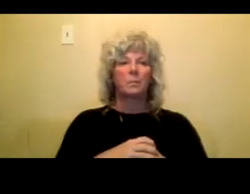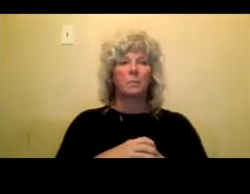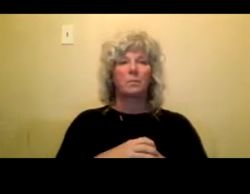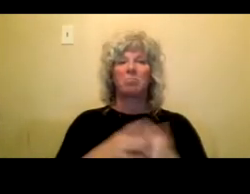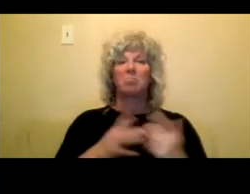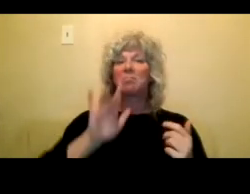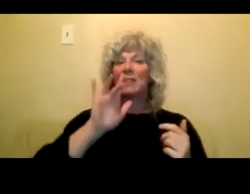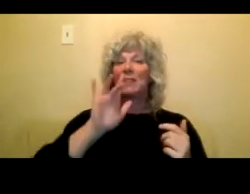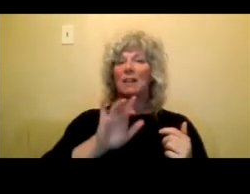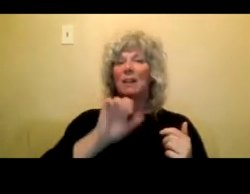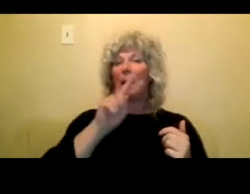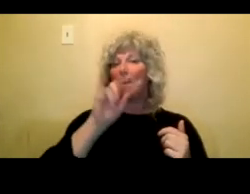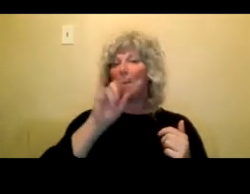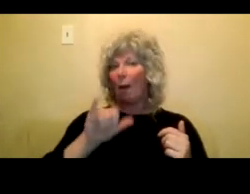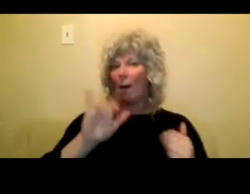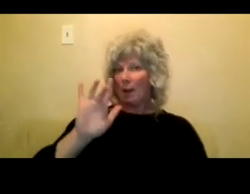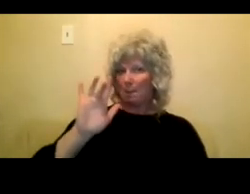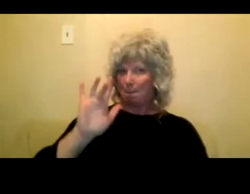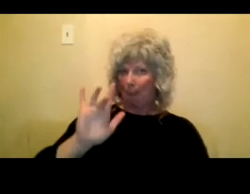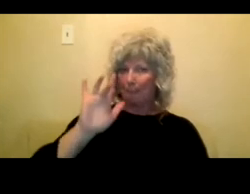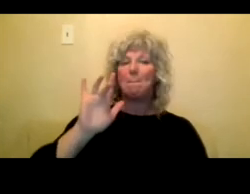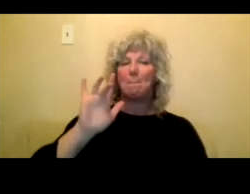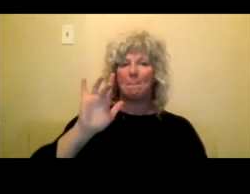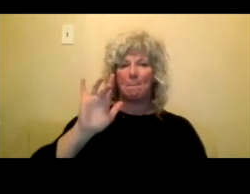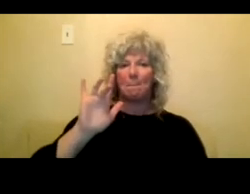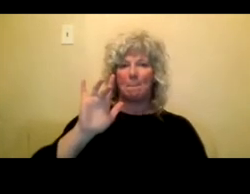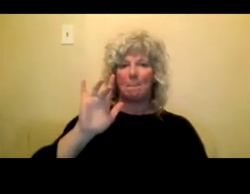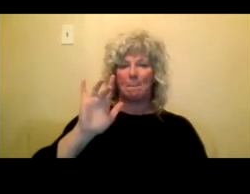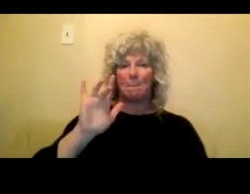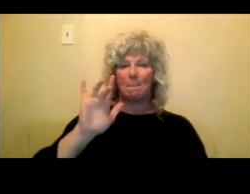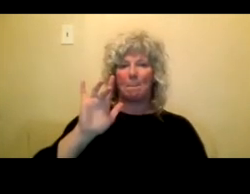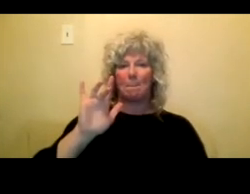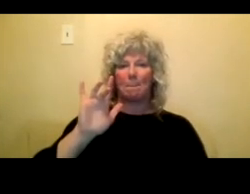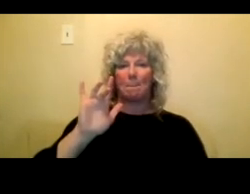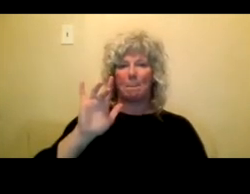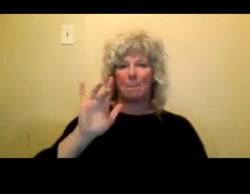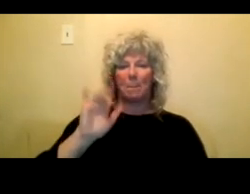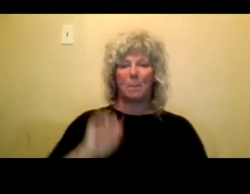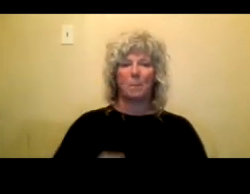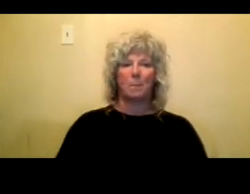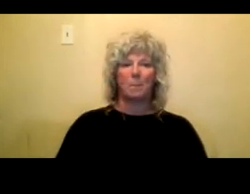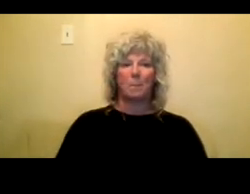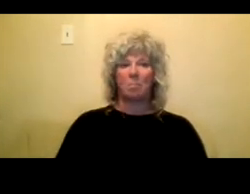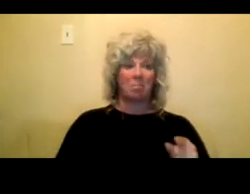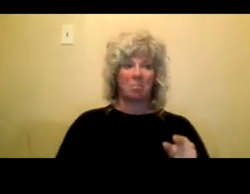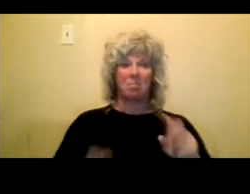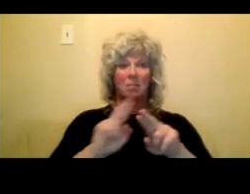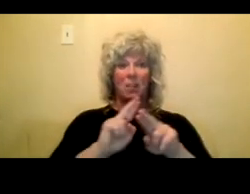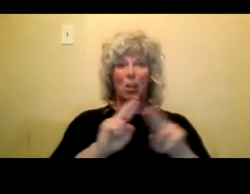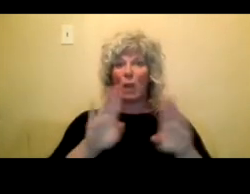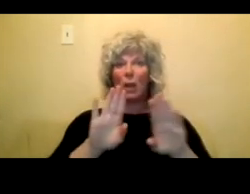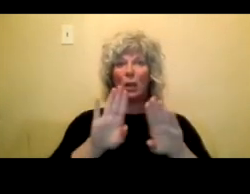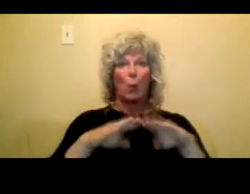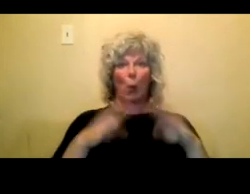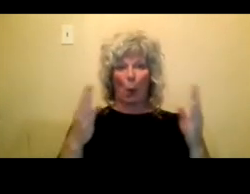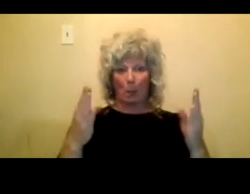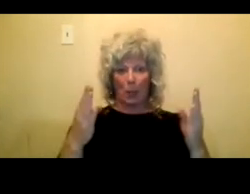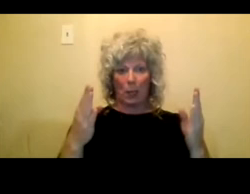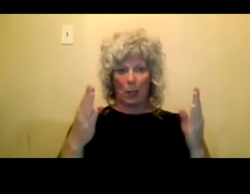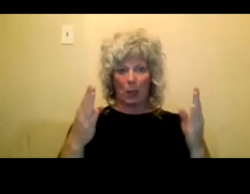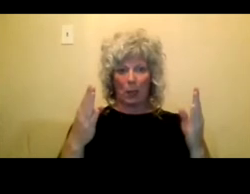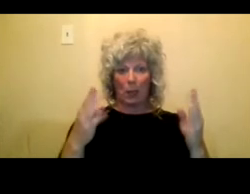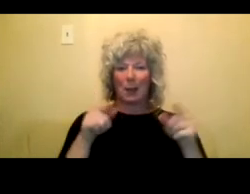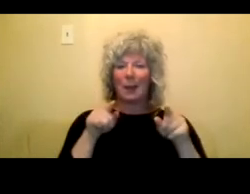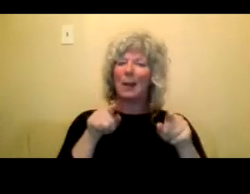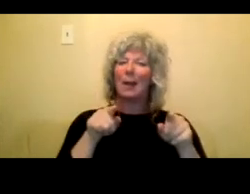what will happen is we'll open up the application. And then it sort of creates a draft of the